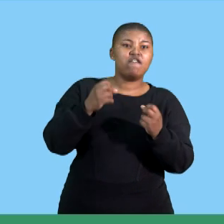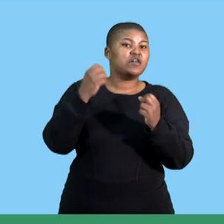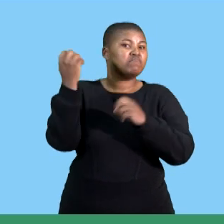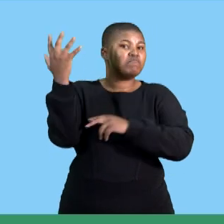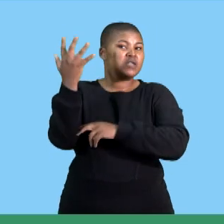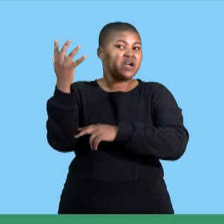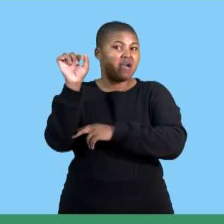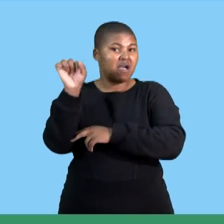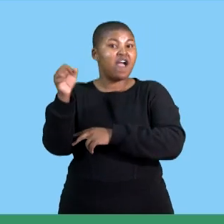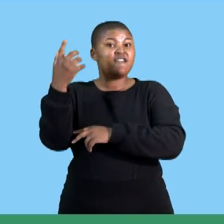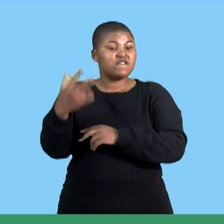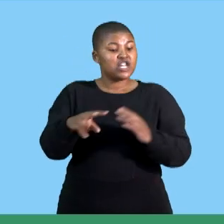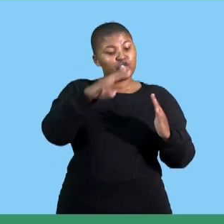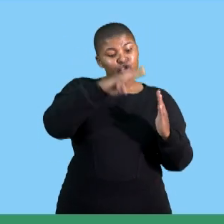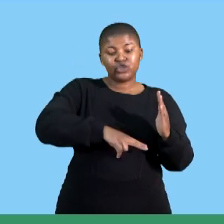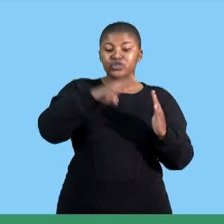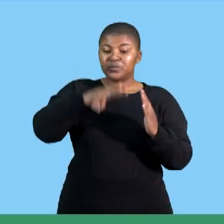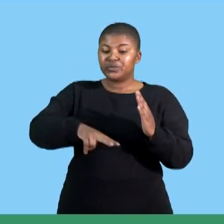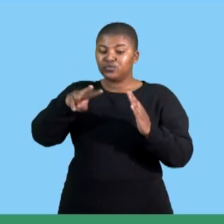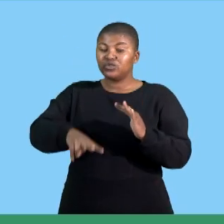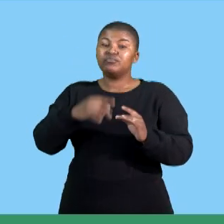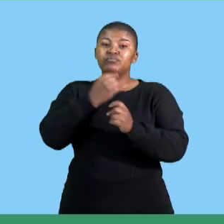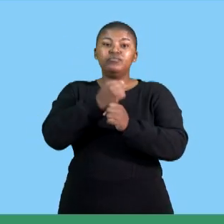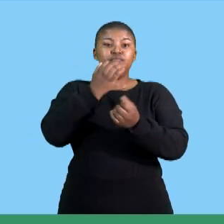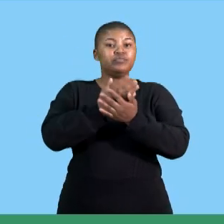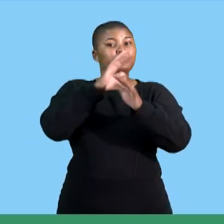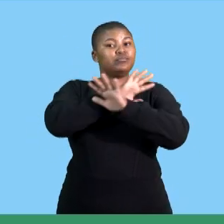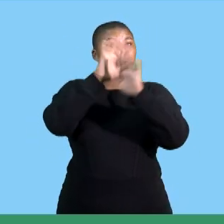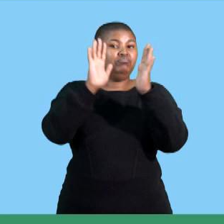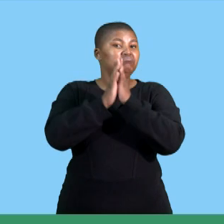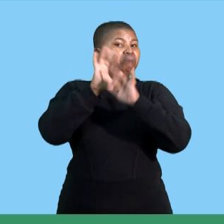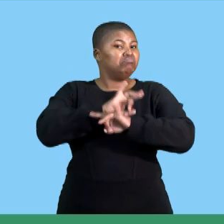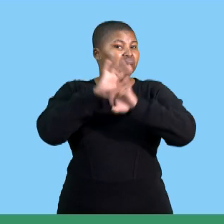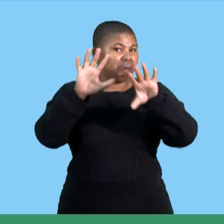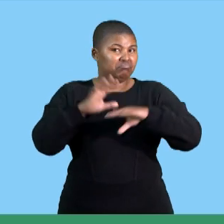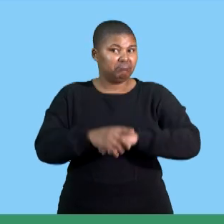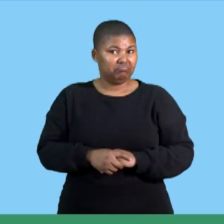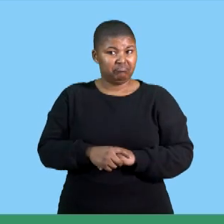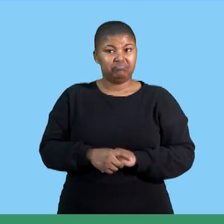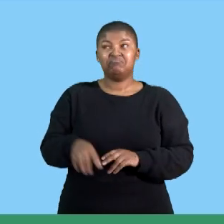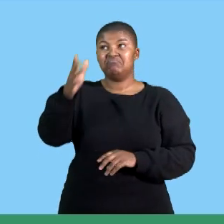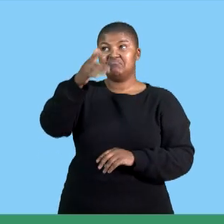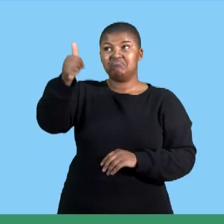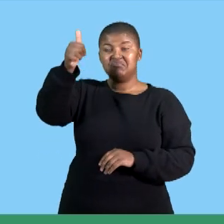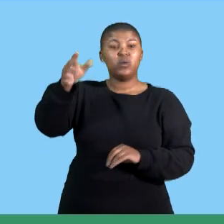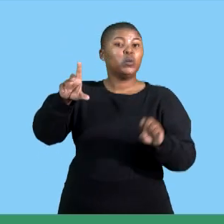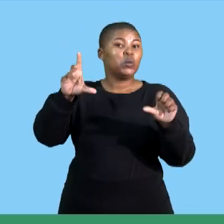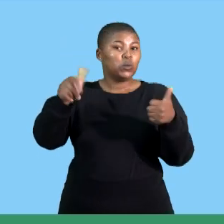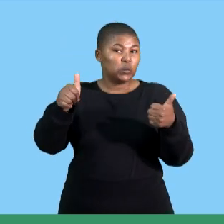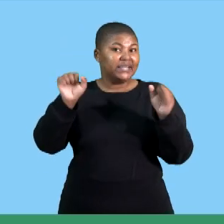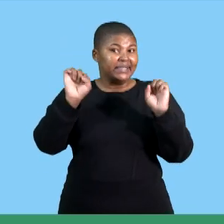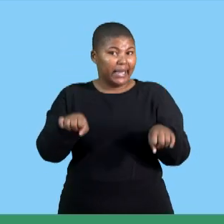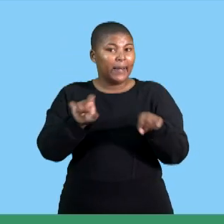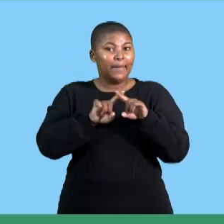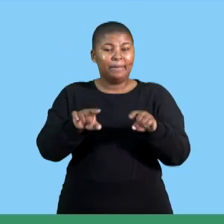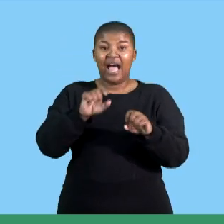that it is error free claudia's presentation to stakeholders was good even though she was not professional when